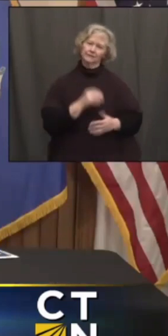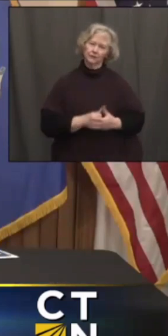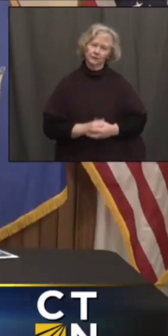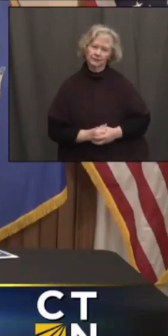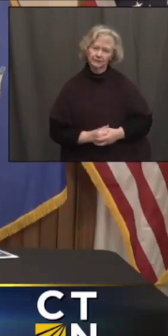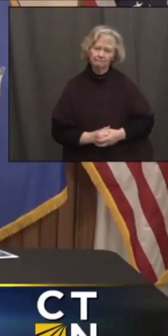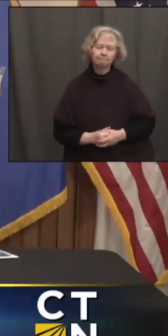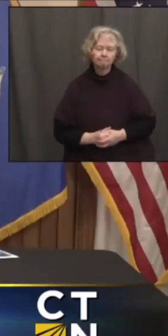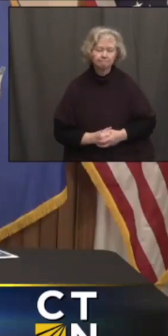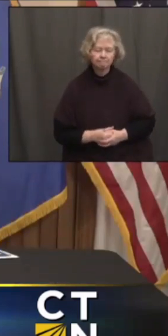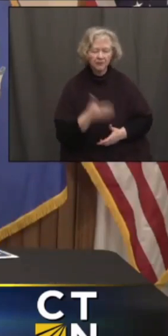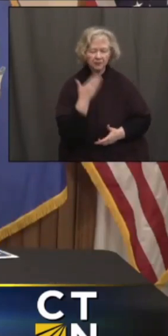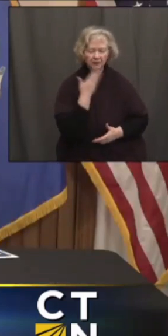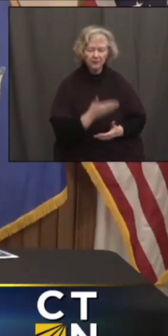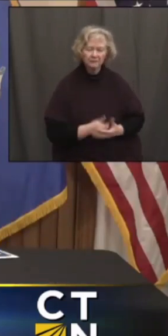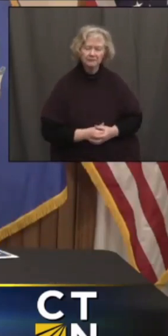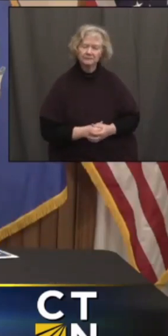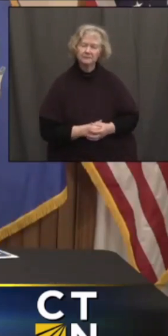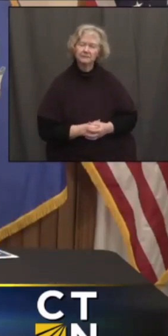All right. Thank you.